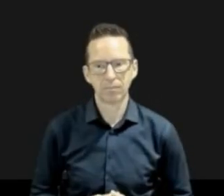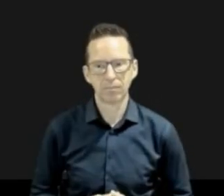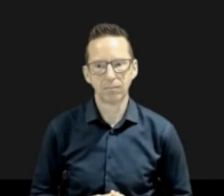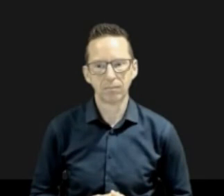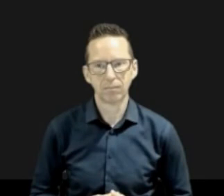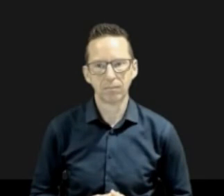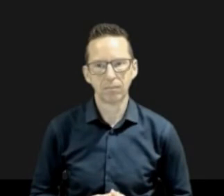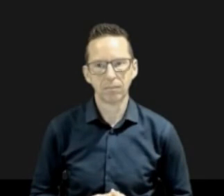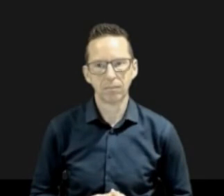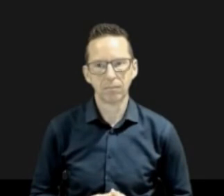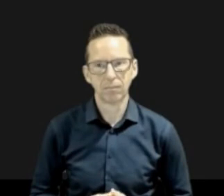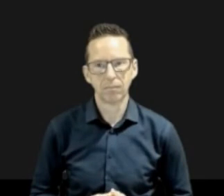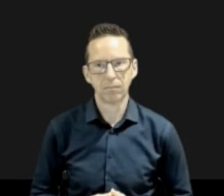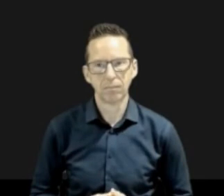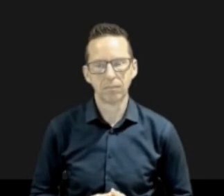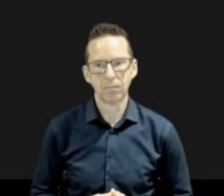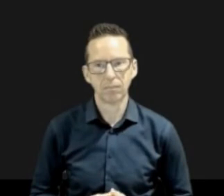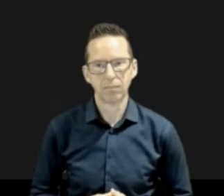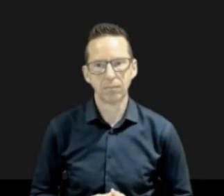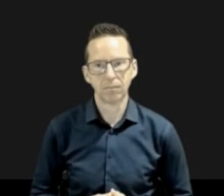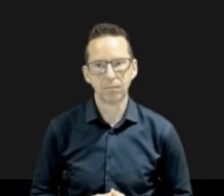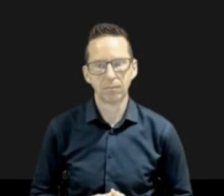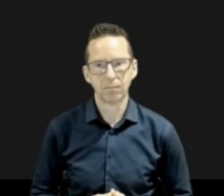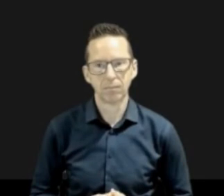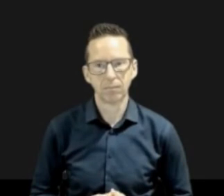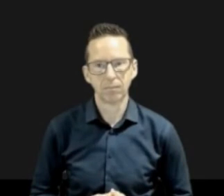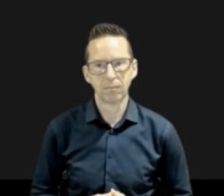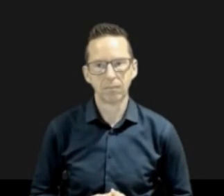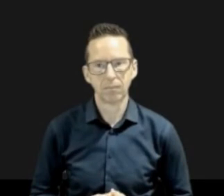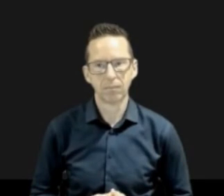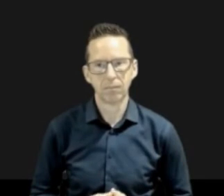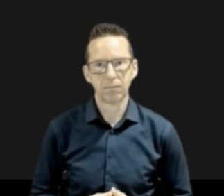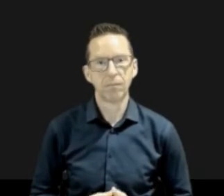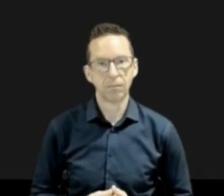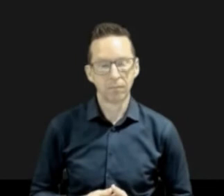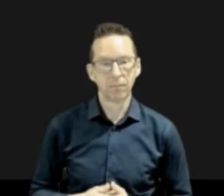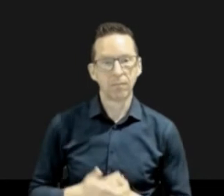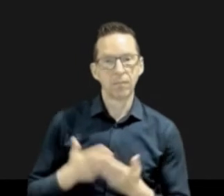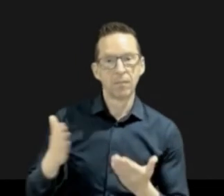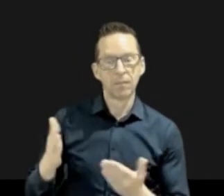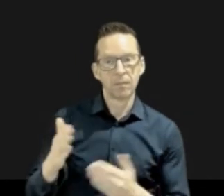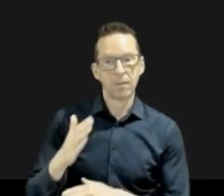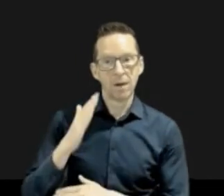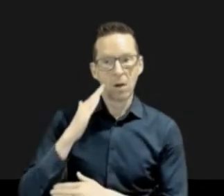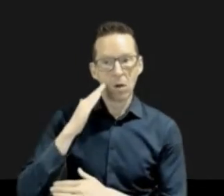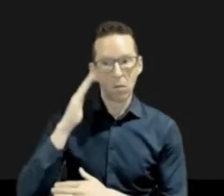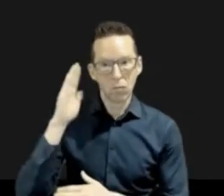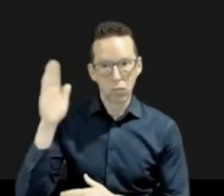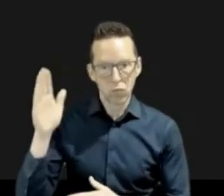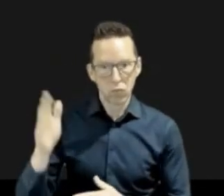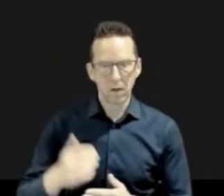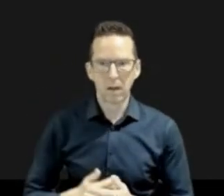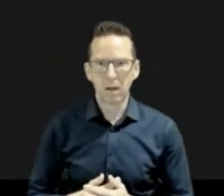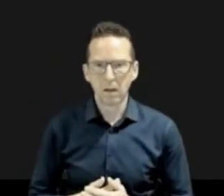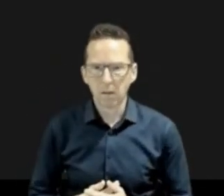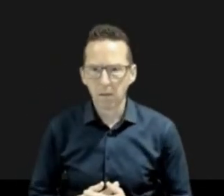Well, as the only one in this section that do not have English or Spanish as